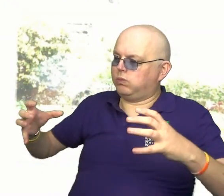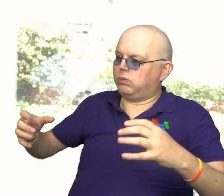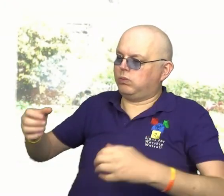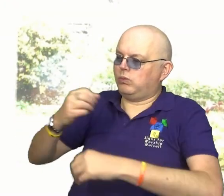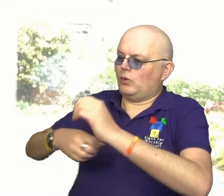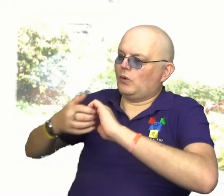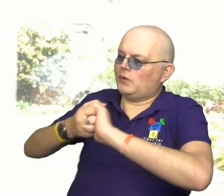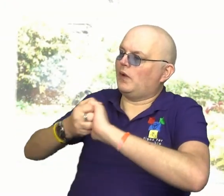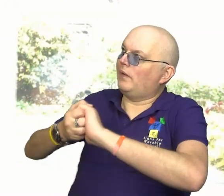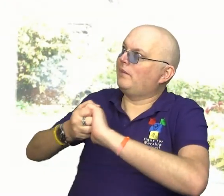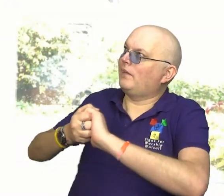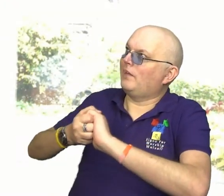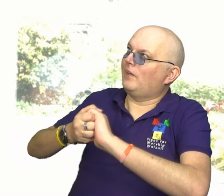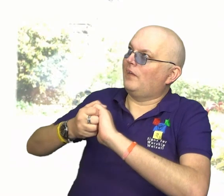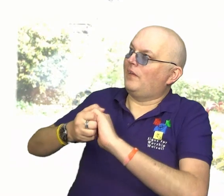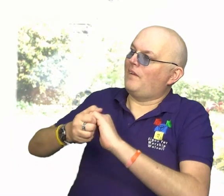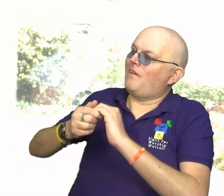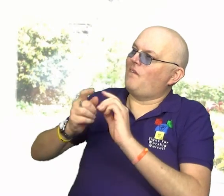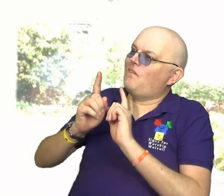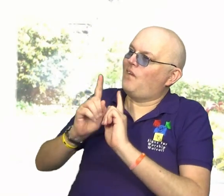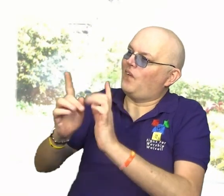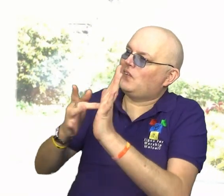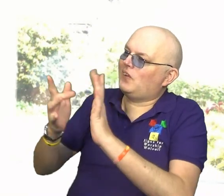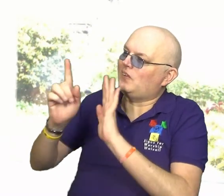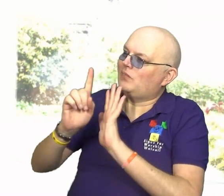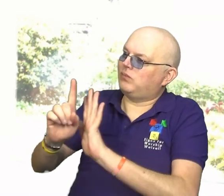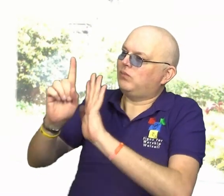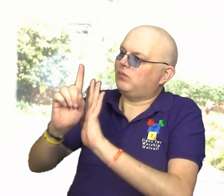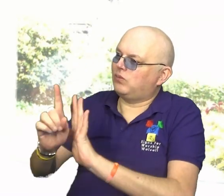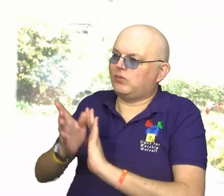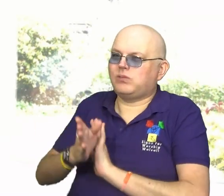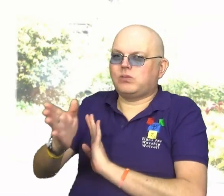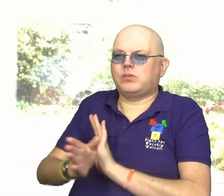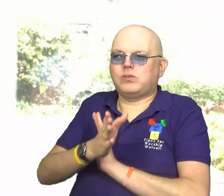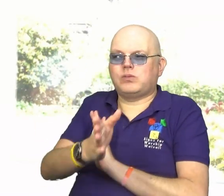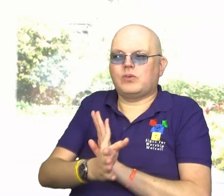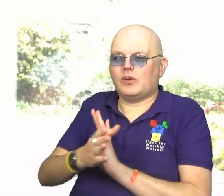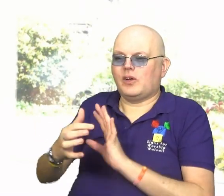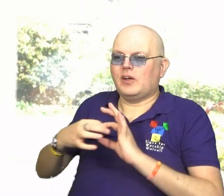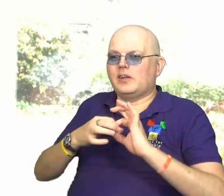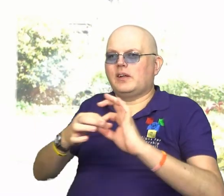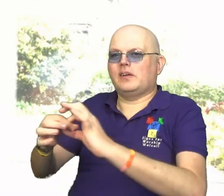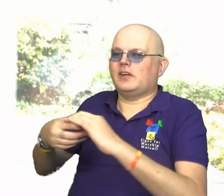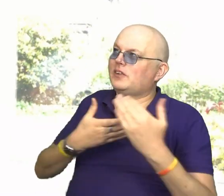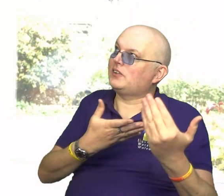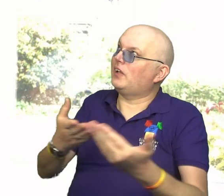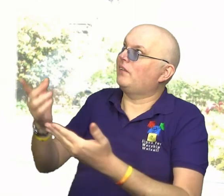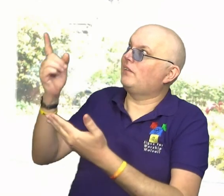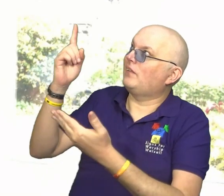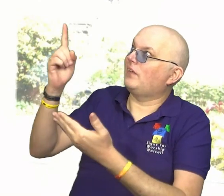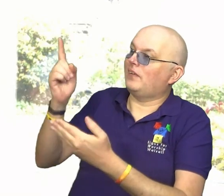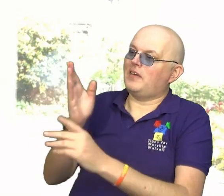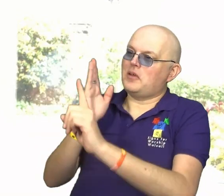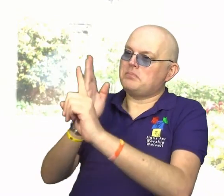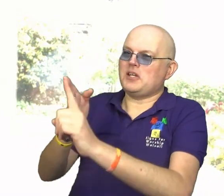of disciples together following our lord jesus christ into every walk of life together serving him